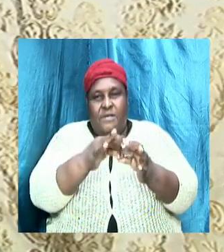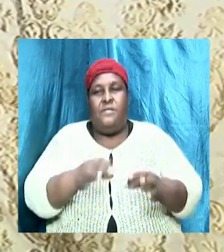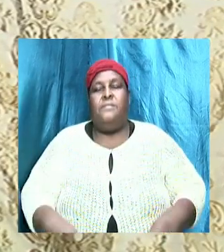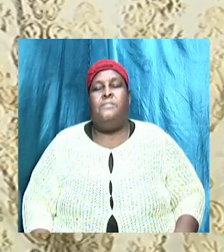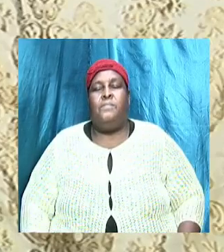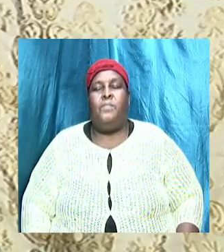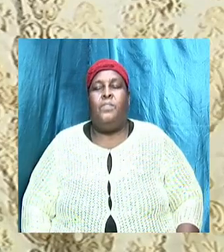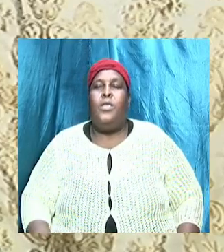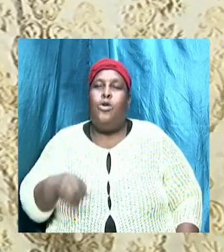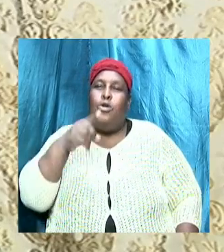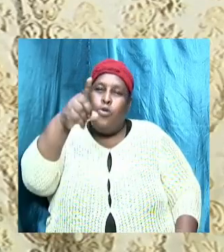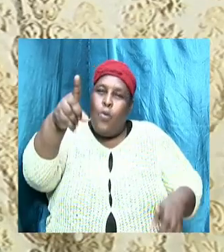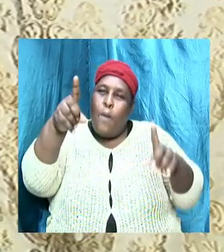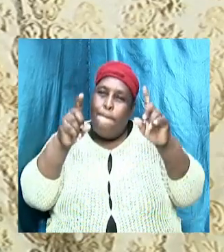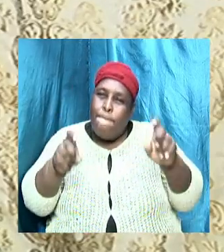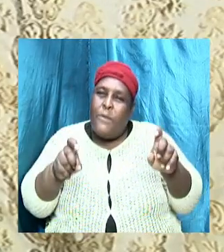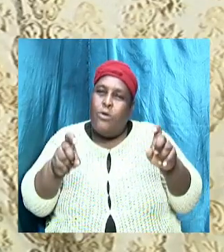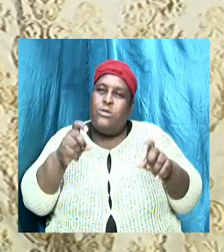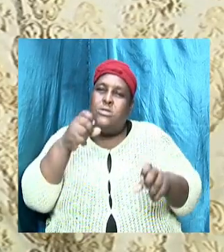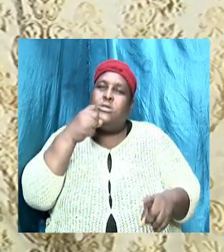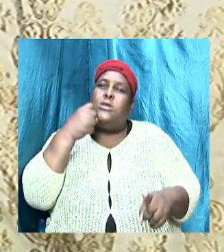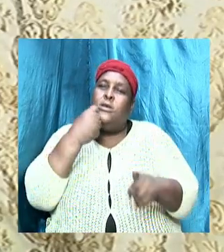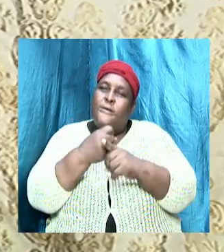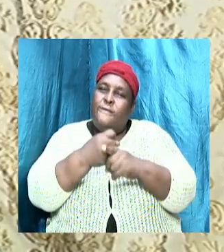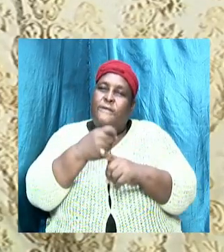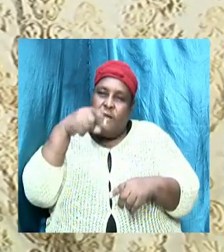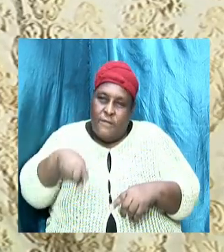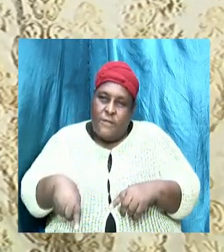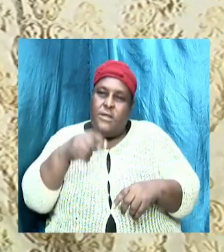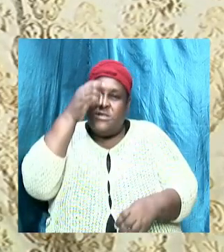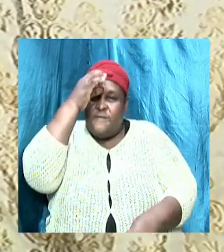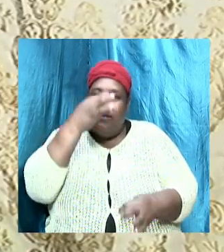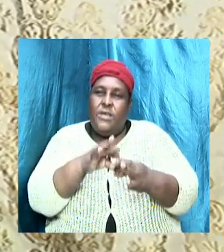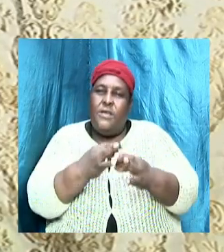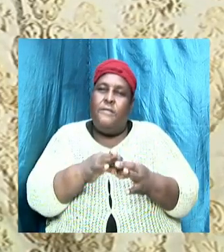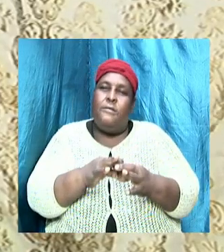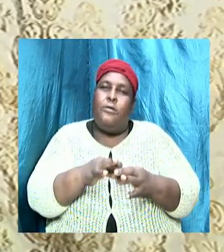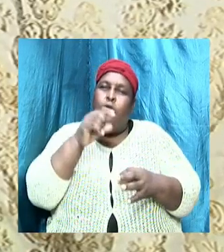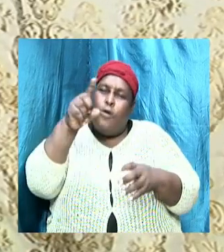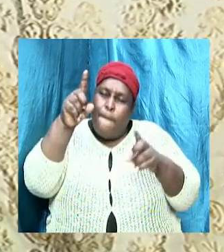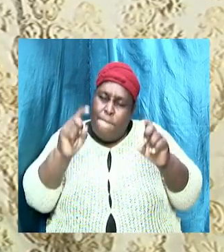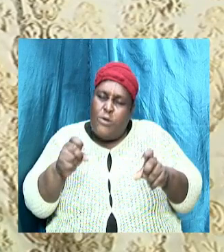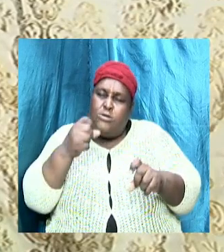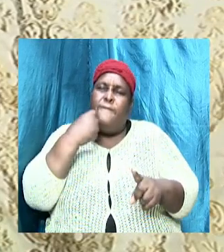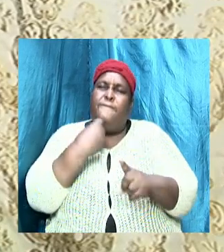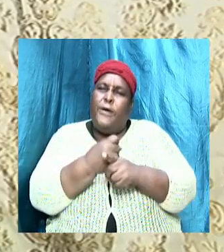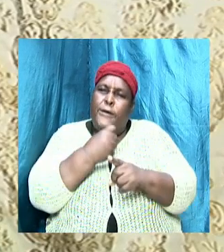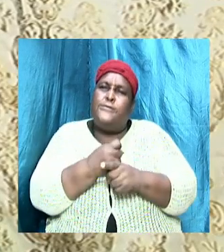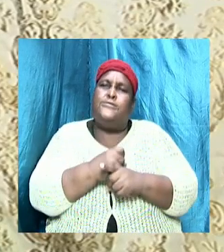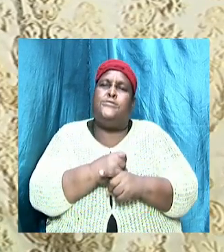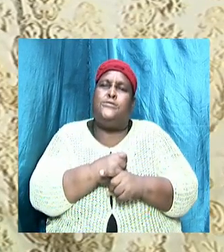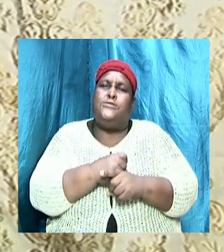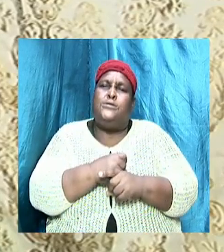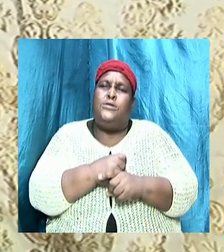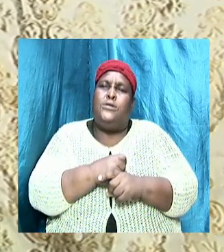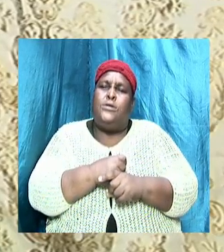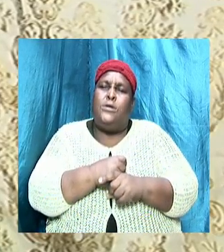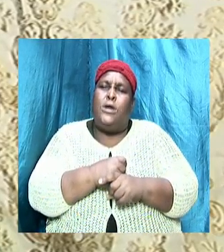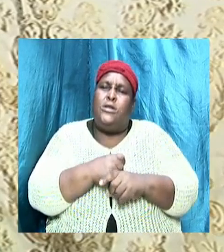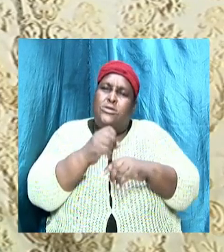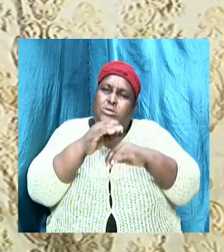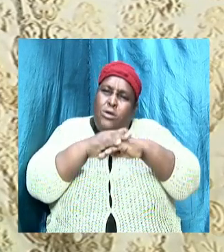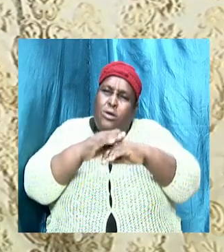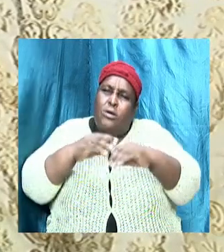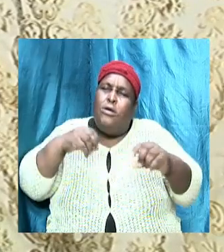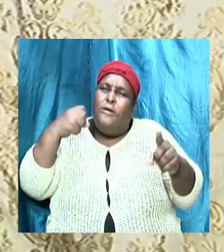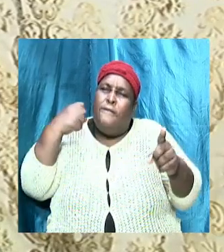you must fight for it fight and you must fight as if